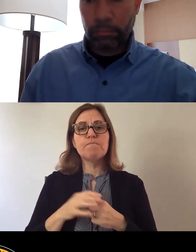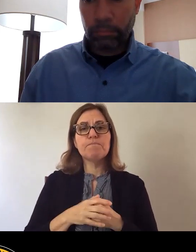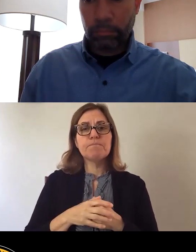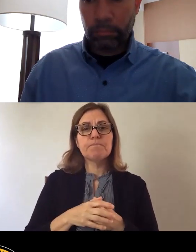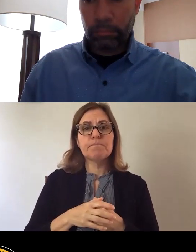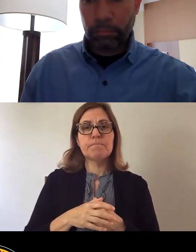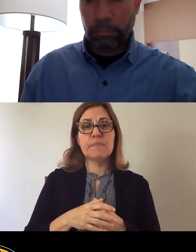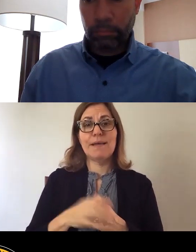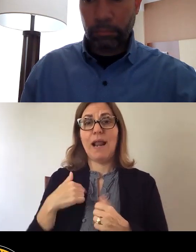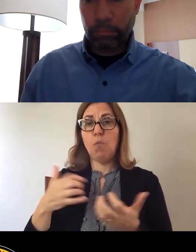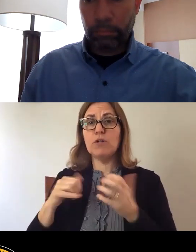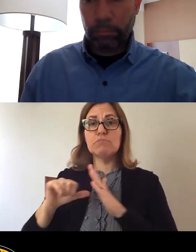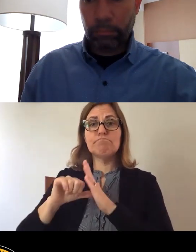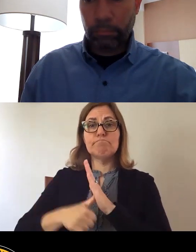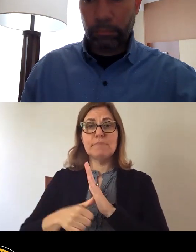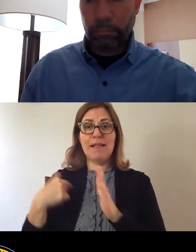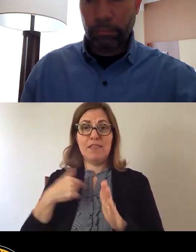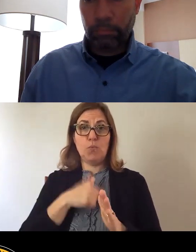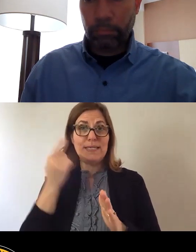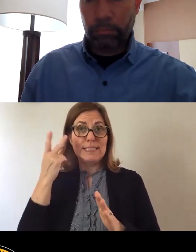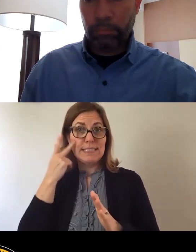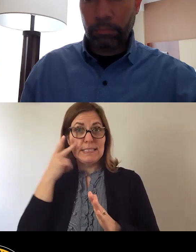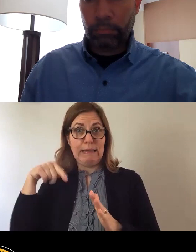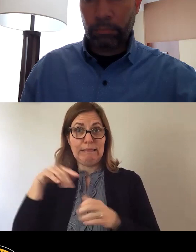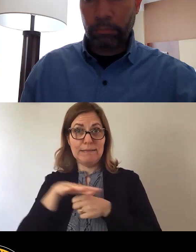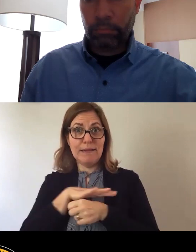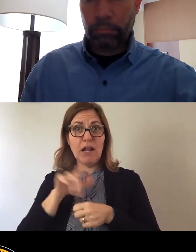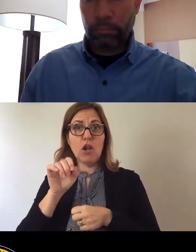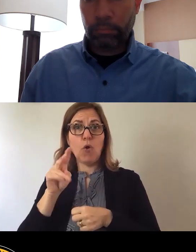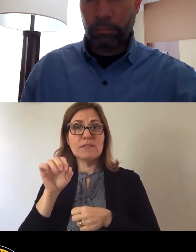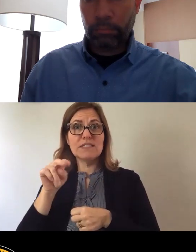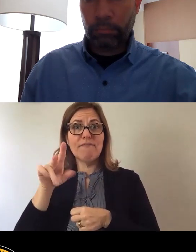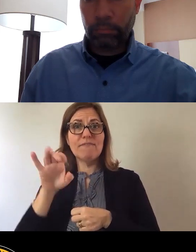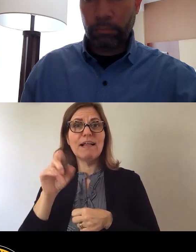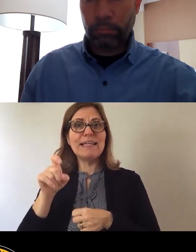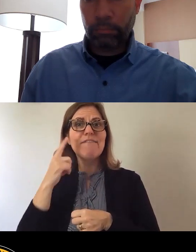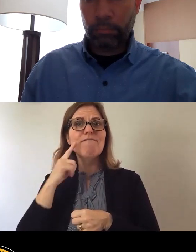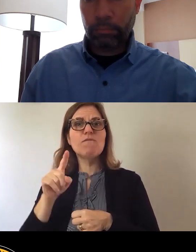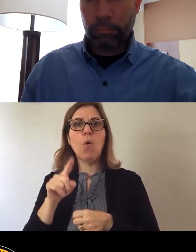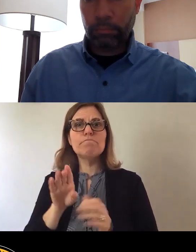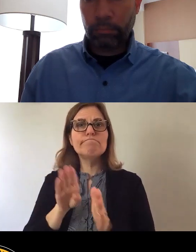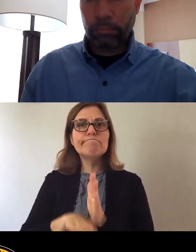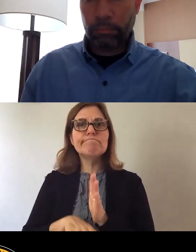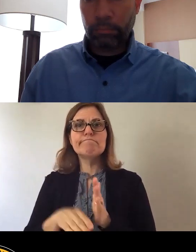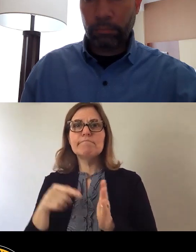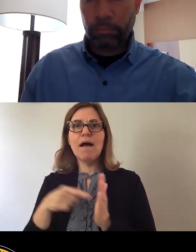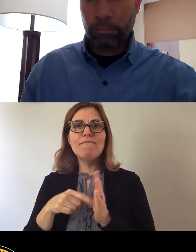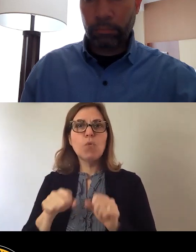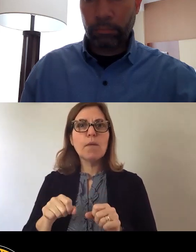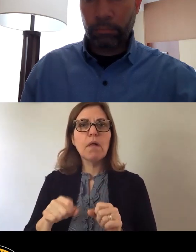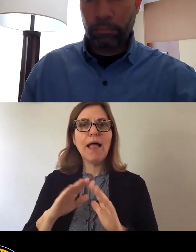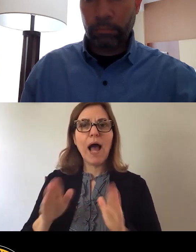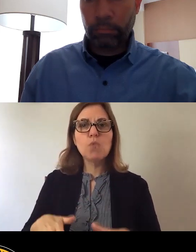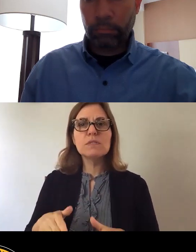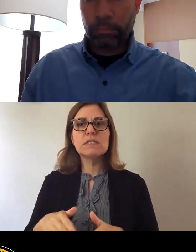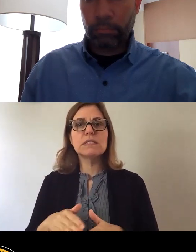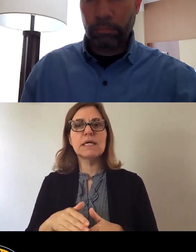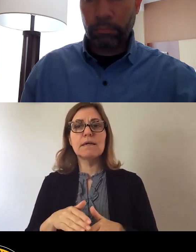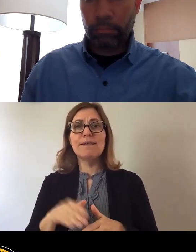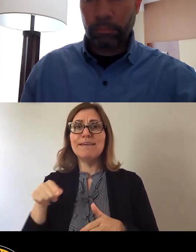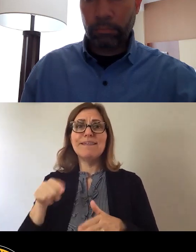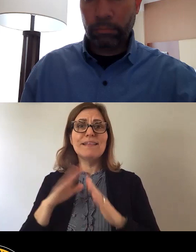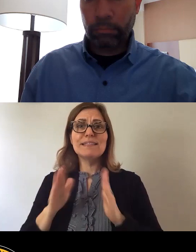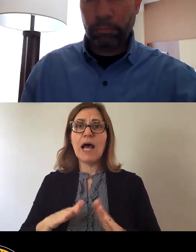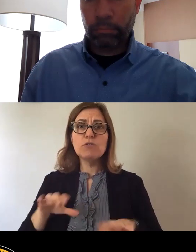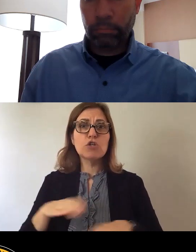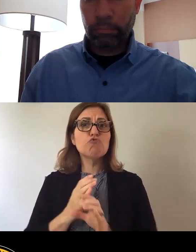here in Lawrenceville, the need for affordable housing and underscoring the point that Celeste Scott made that the housing crisis in Pittsburgh